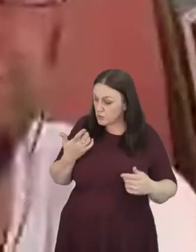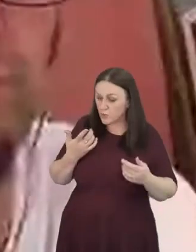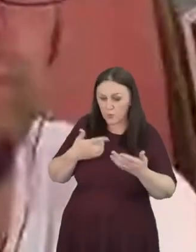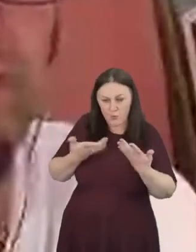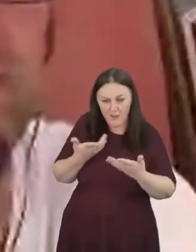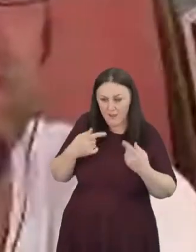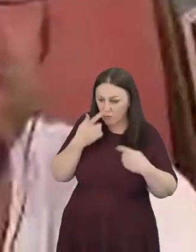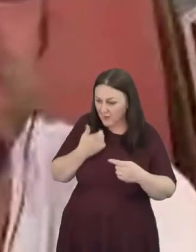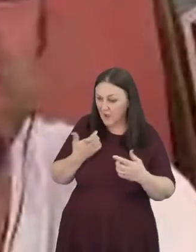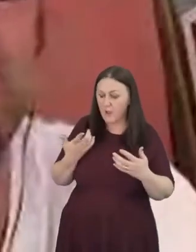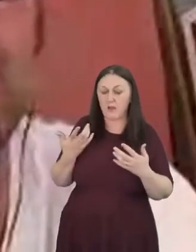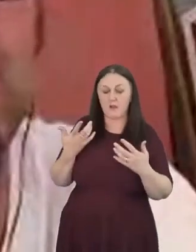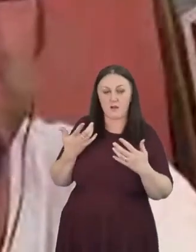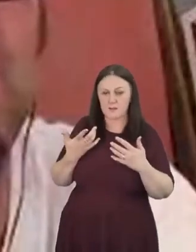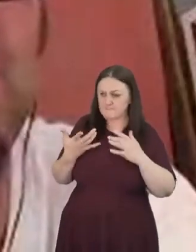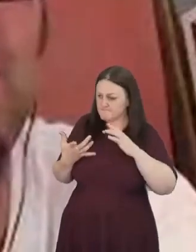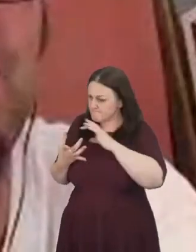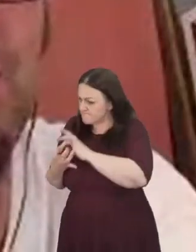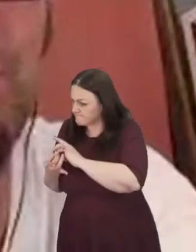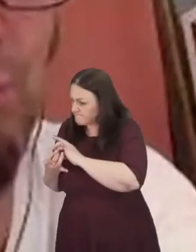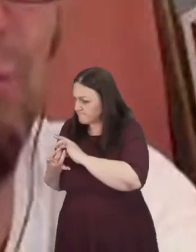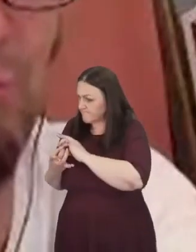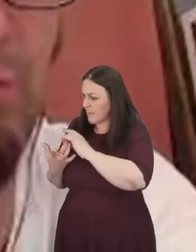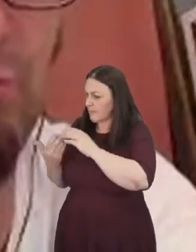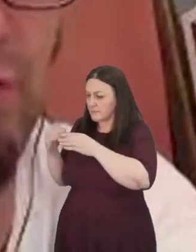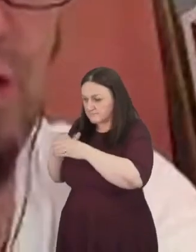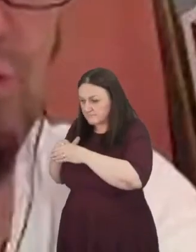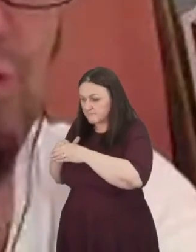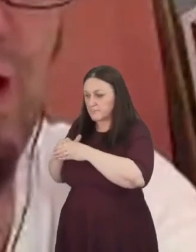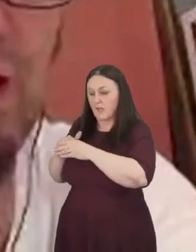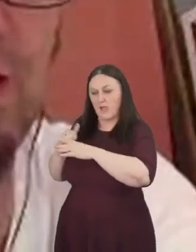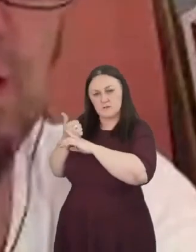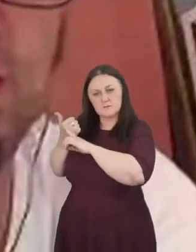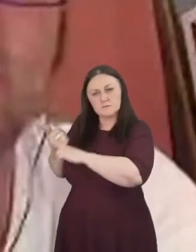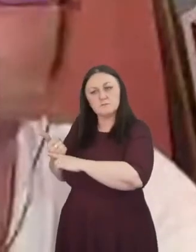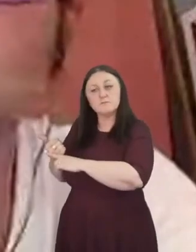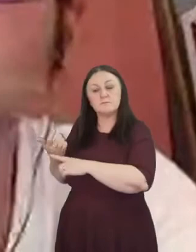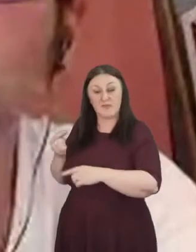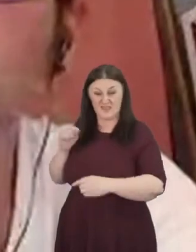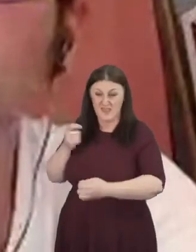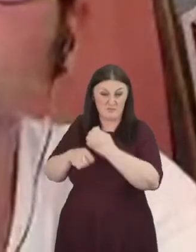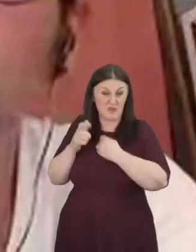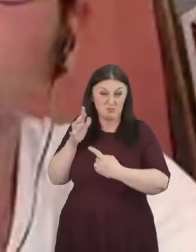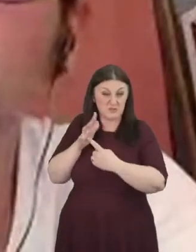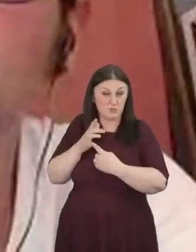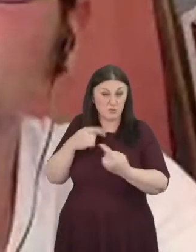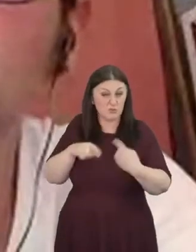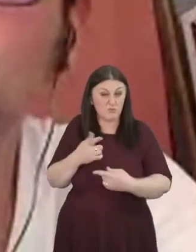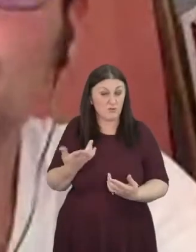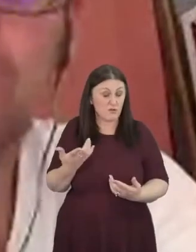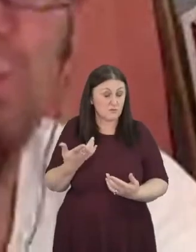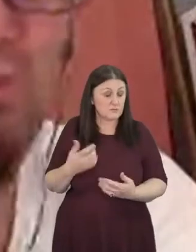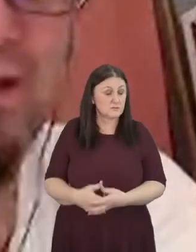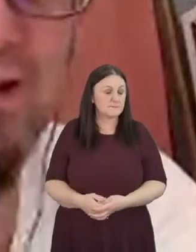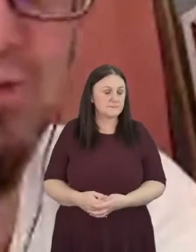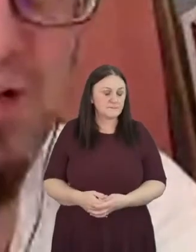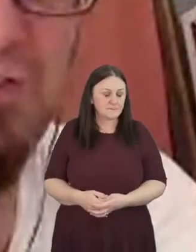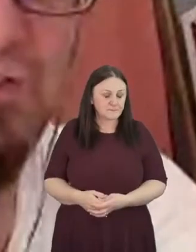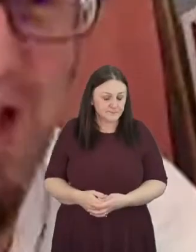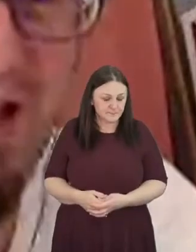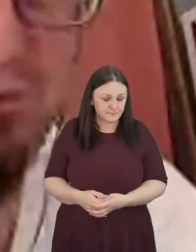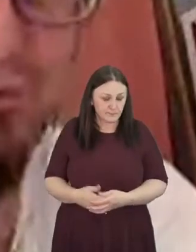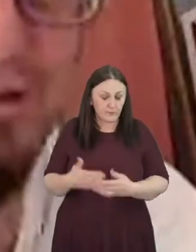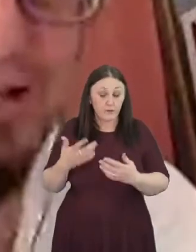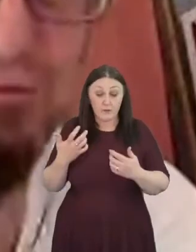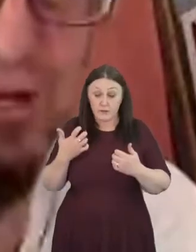ground becomes really um uh an important one for us and um it's interesting that